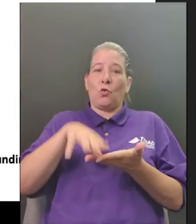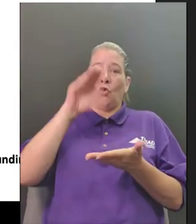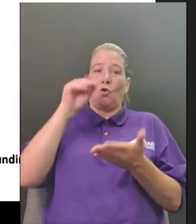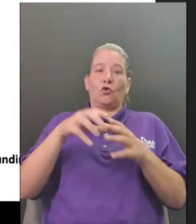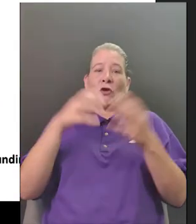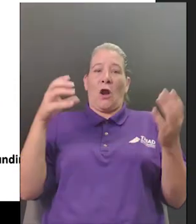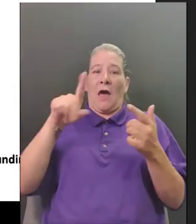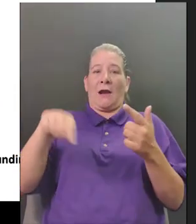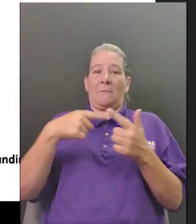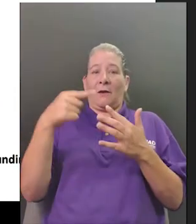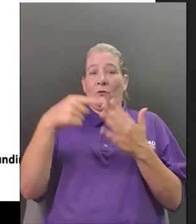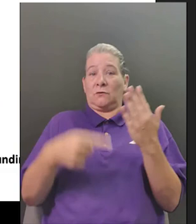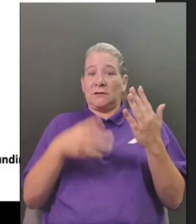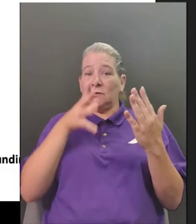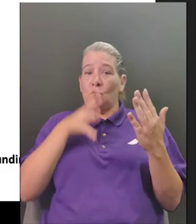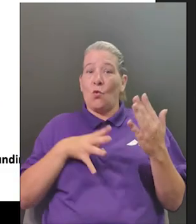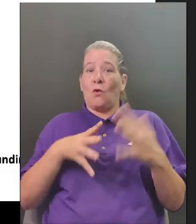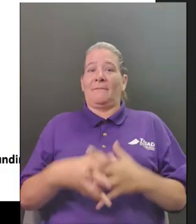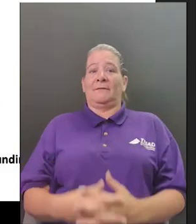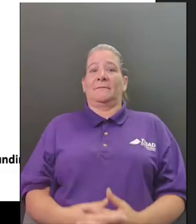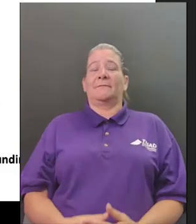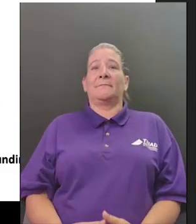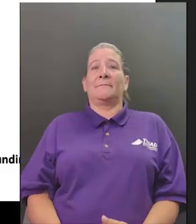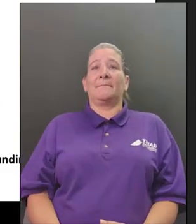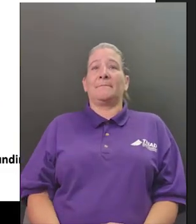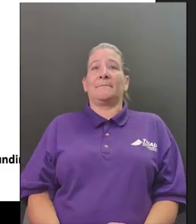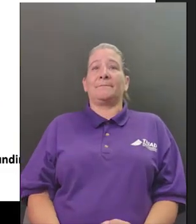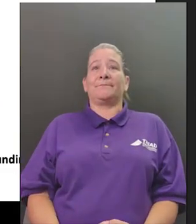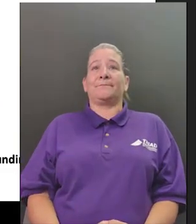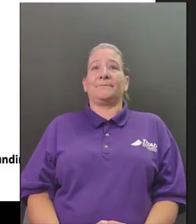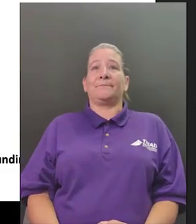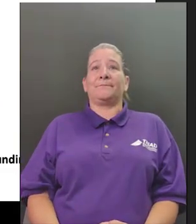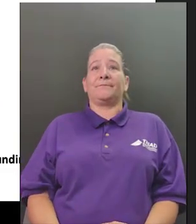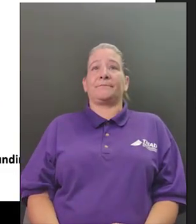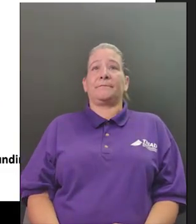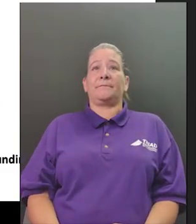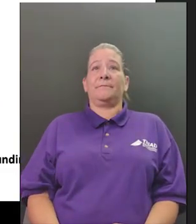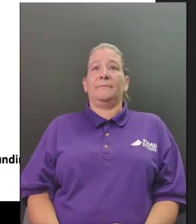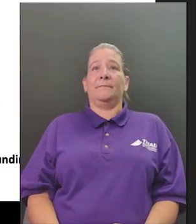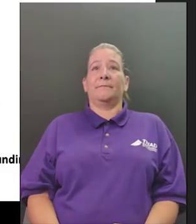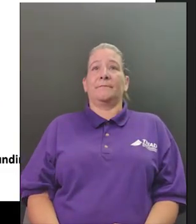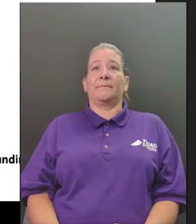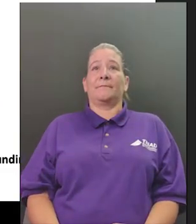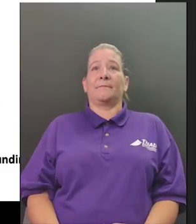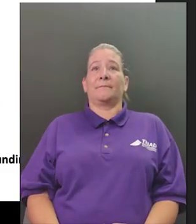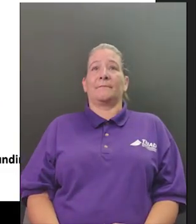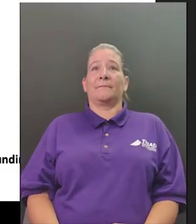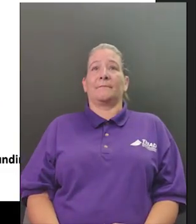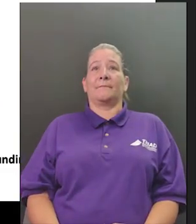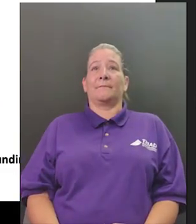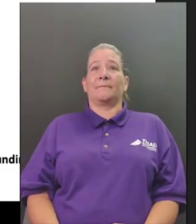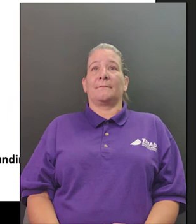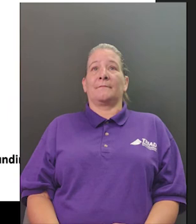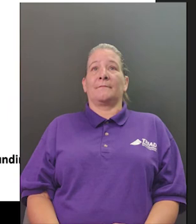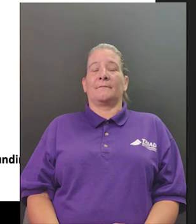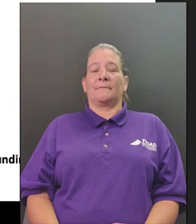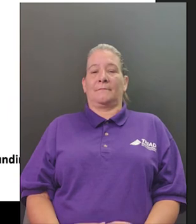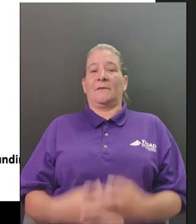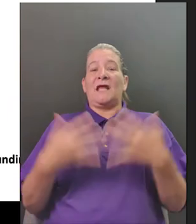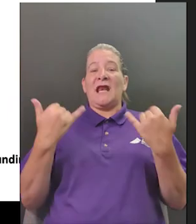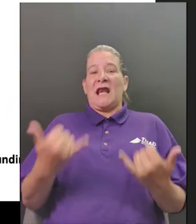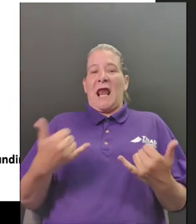pens hats a quarter a dollar bill so maybe you want to um create your own